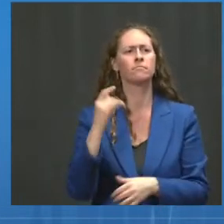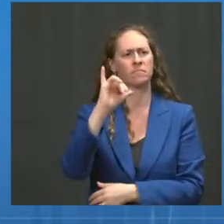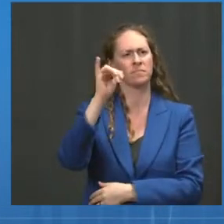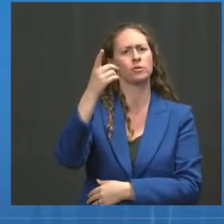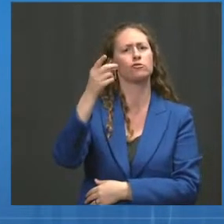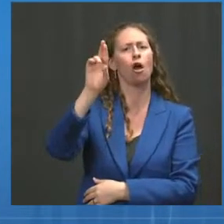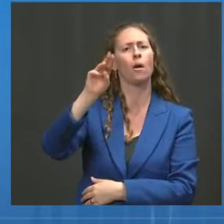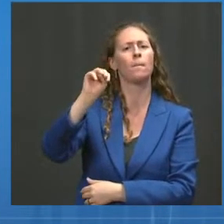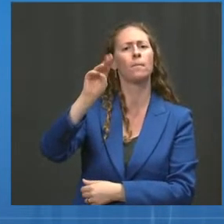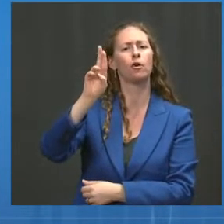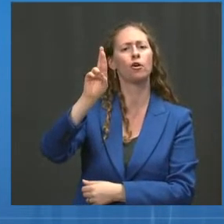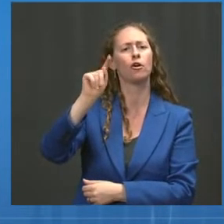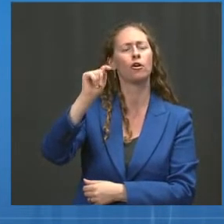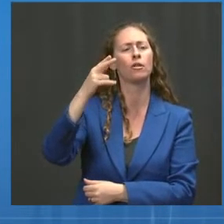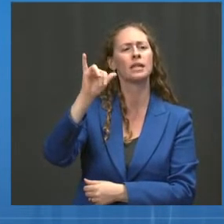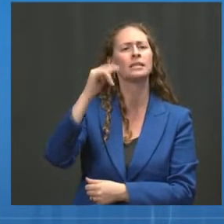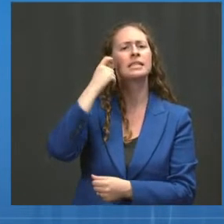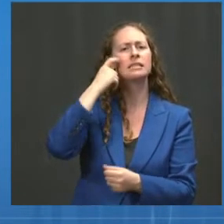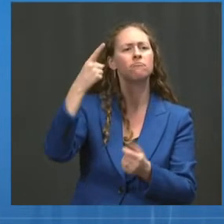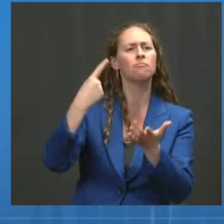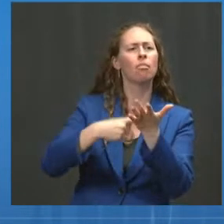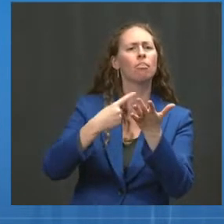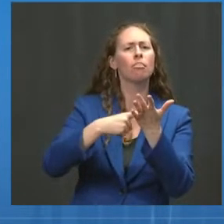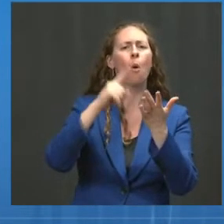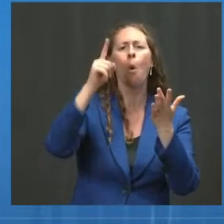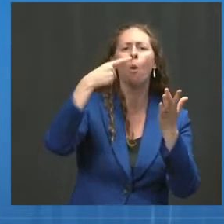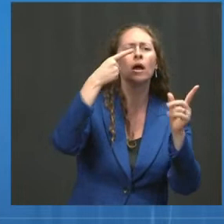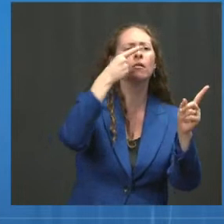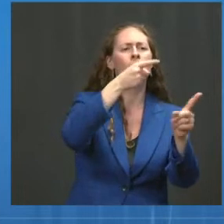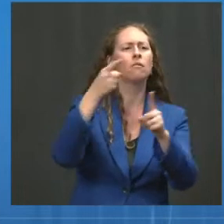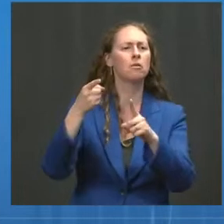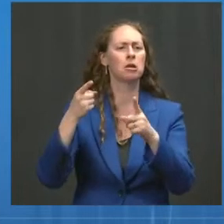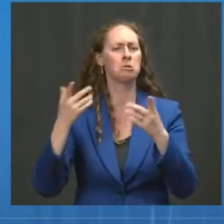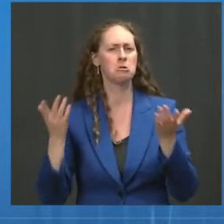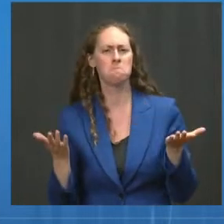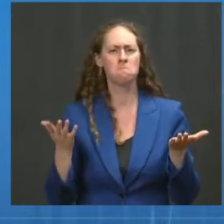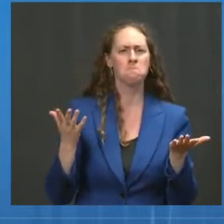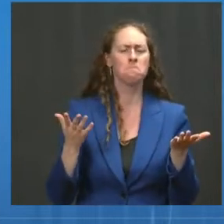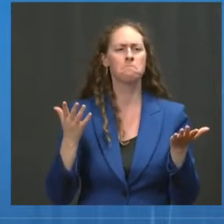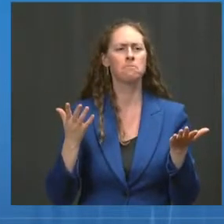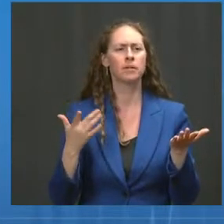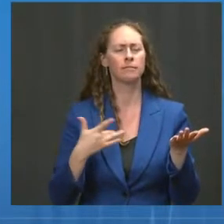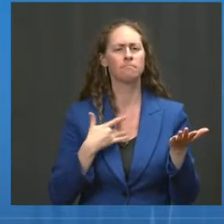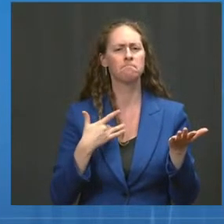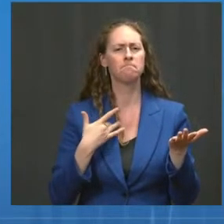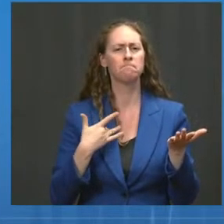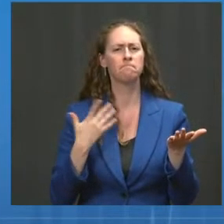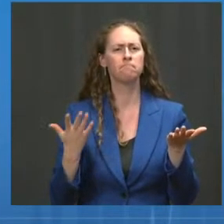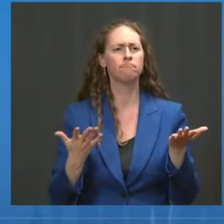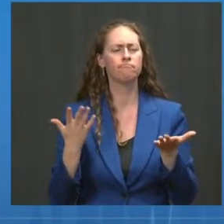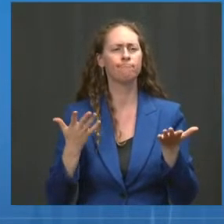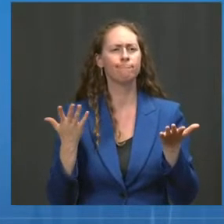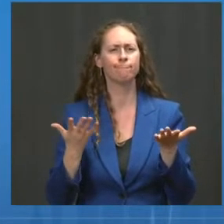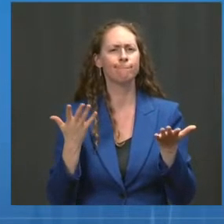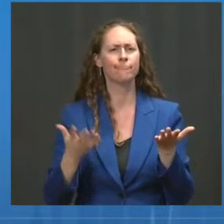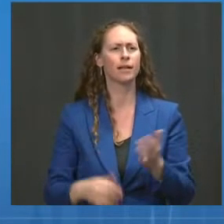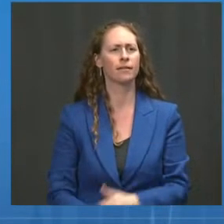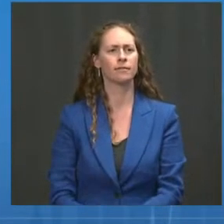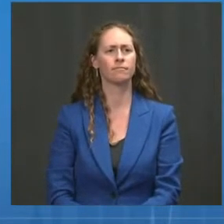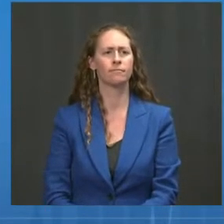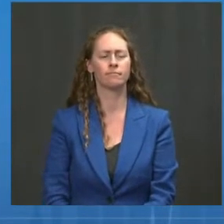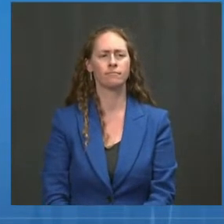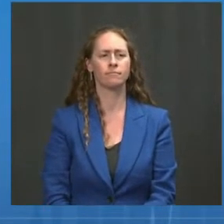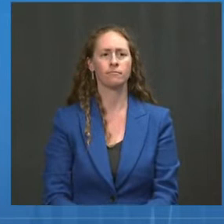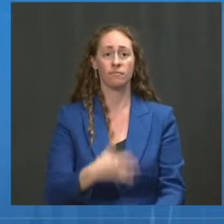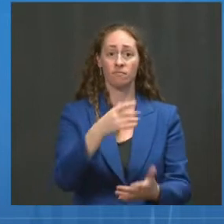Pfizer was EUA for 16 plus in December, so we're not that far away from 16 and 17 year olds being eligible. Should